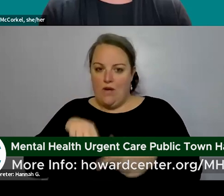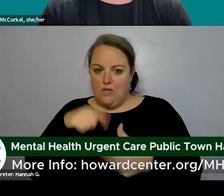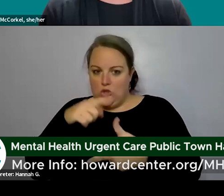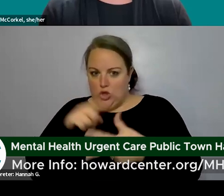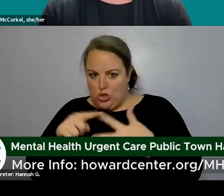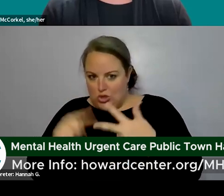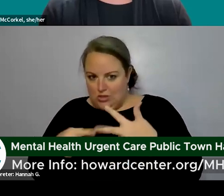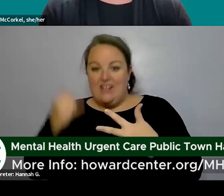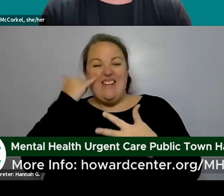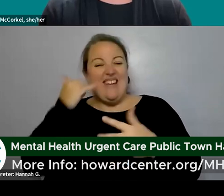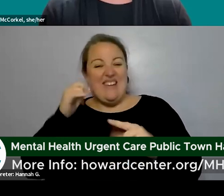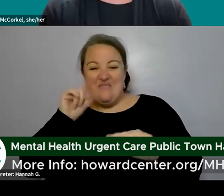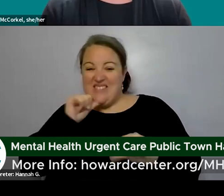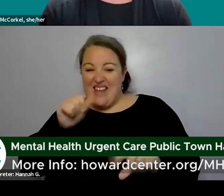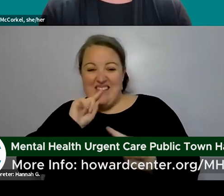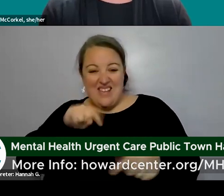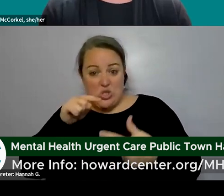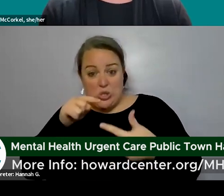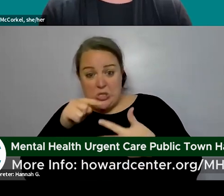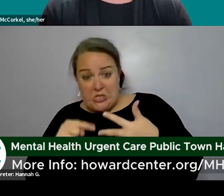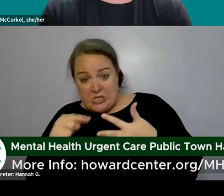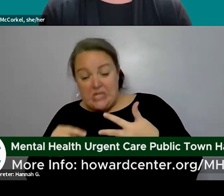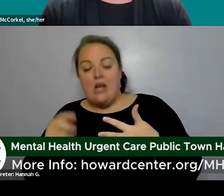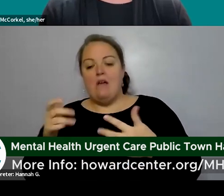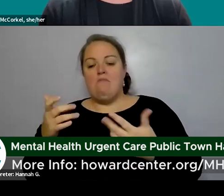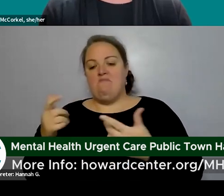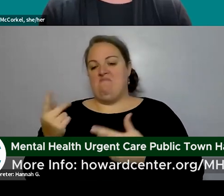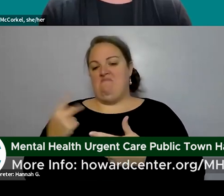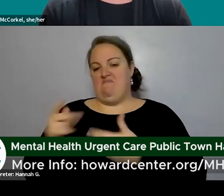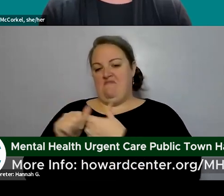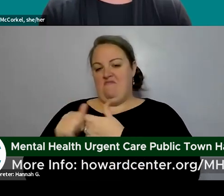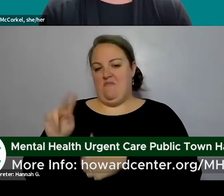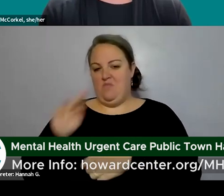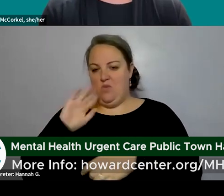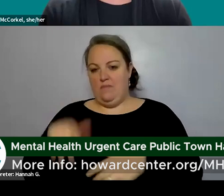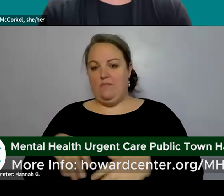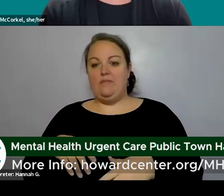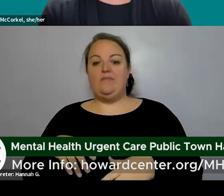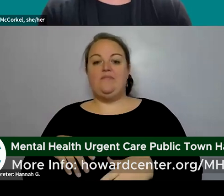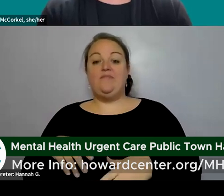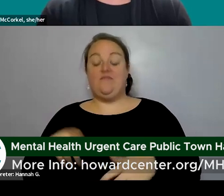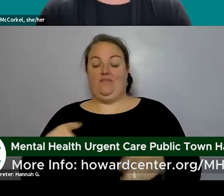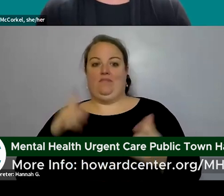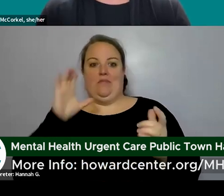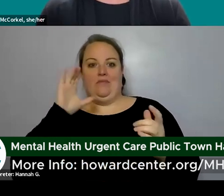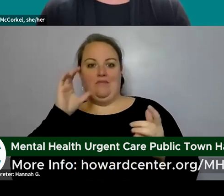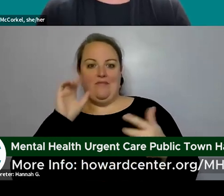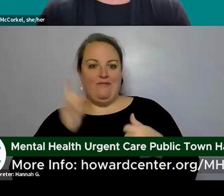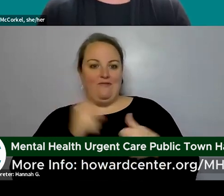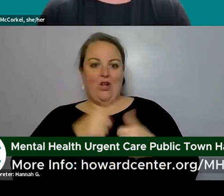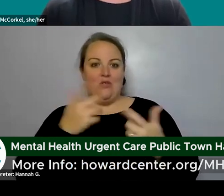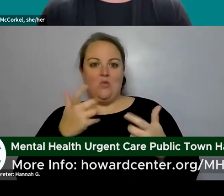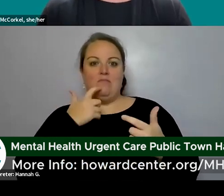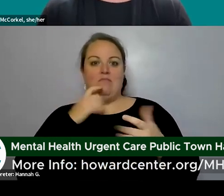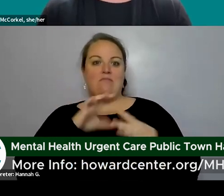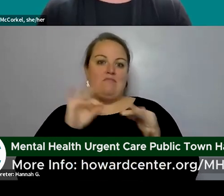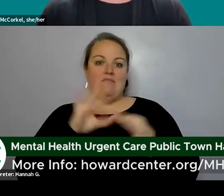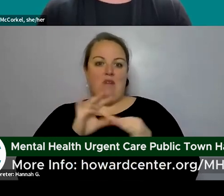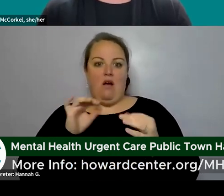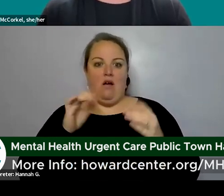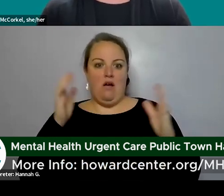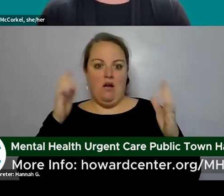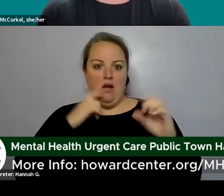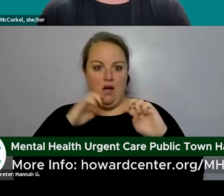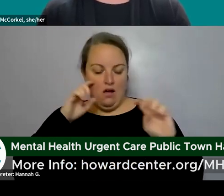up with me after so okay the first is this is almost too great to believe um so my